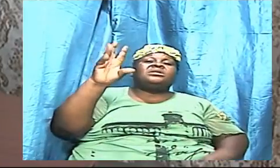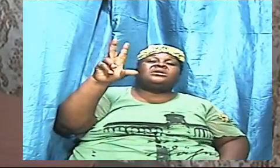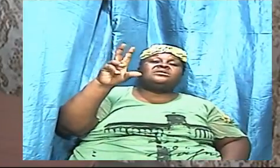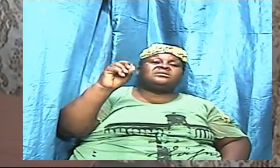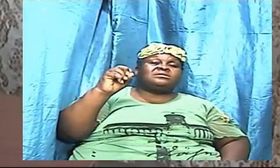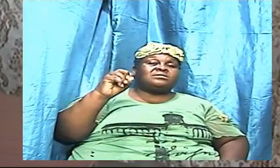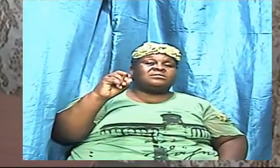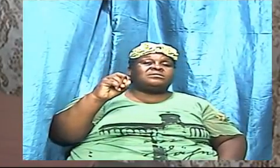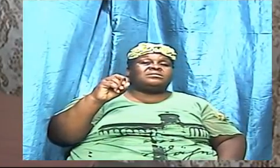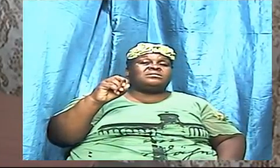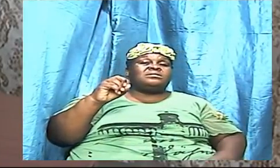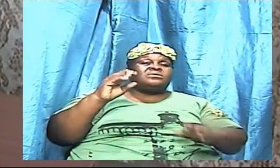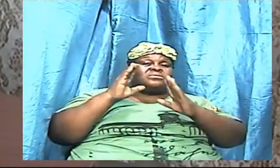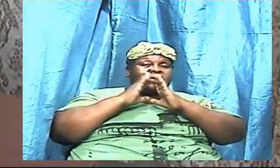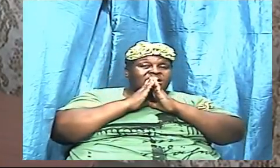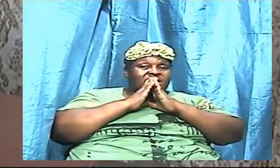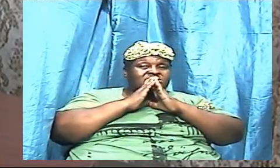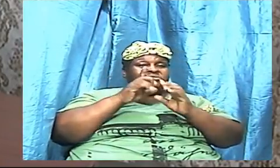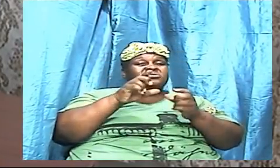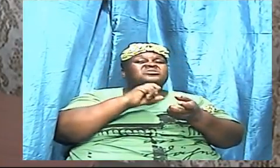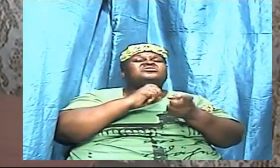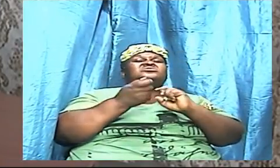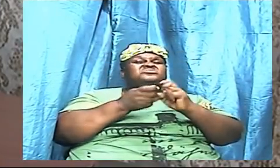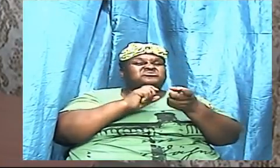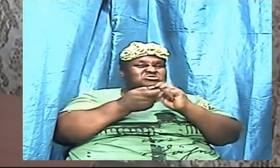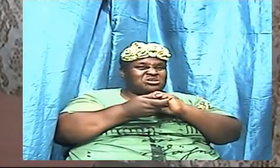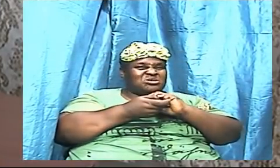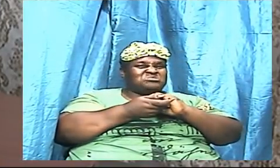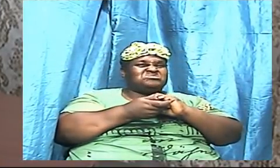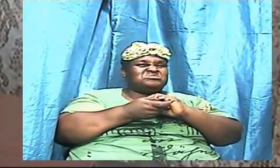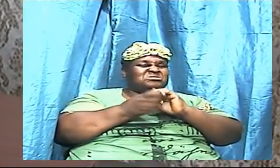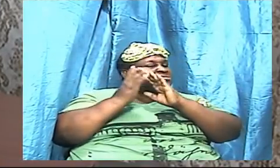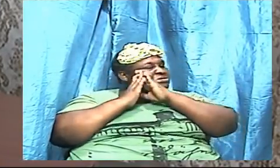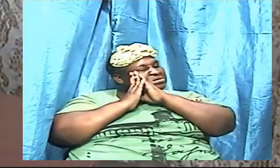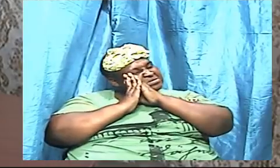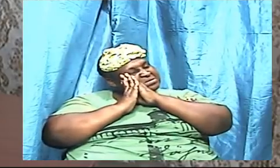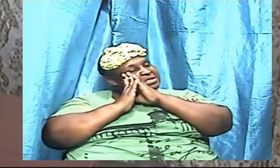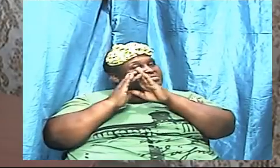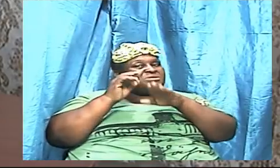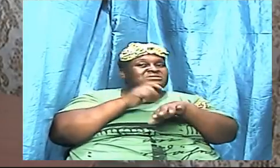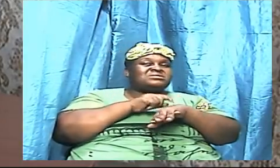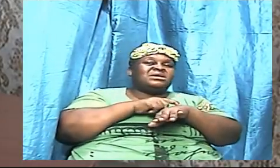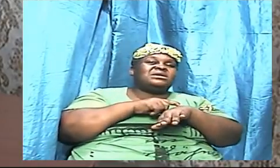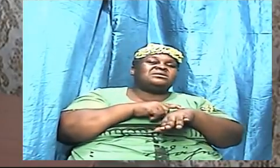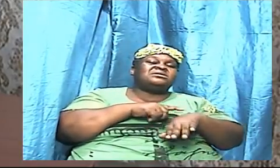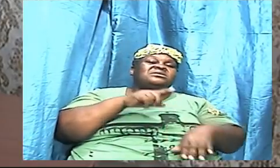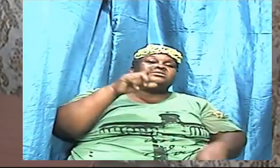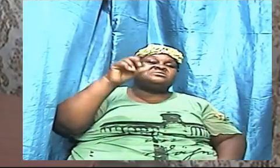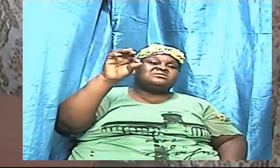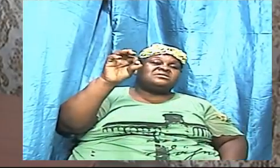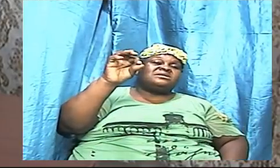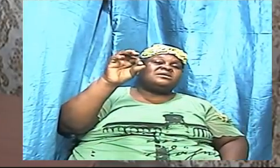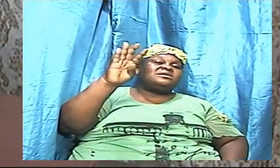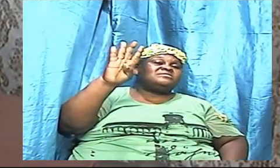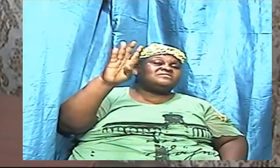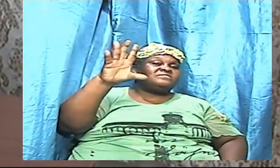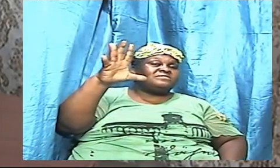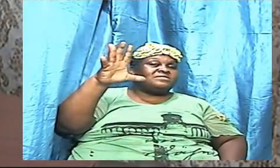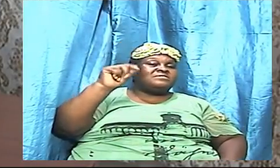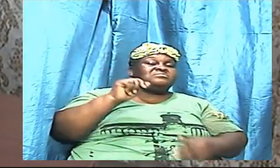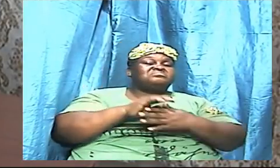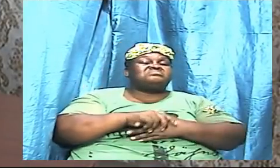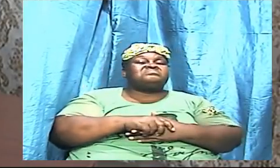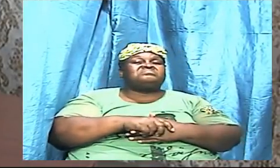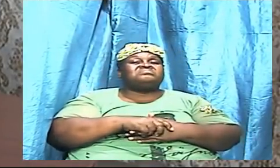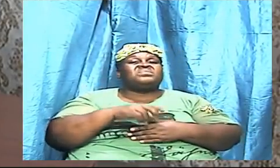that you differ that 930 time to say 940 or 945 whatever but